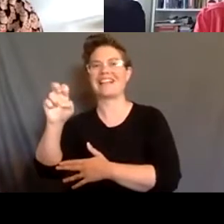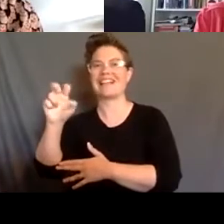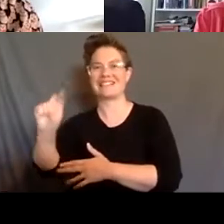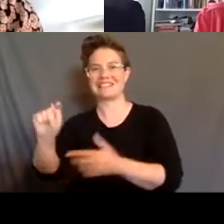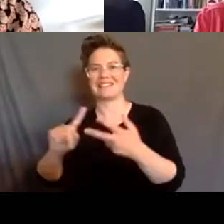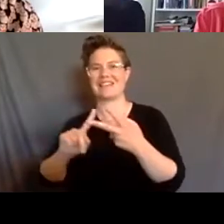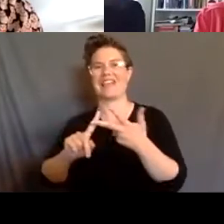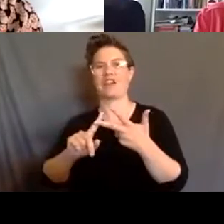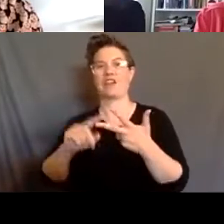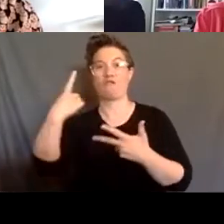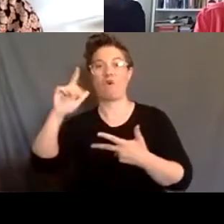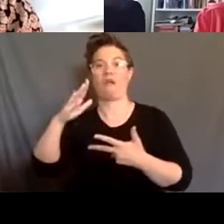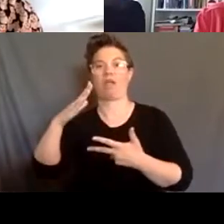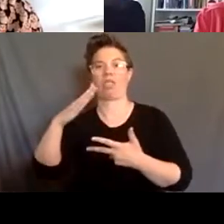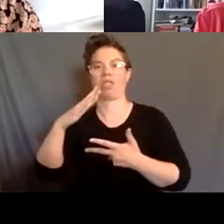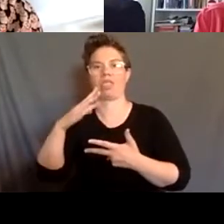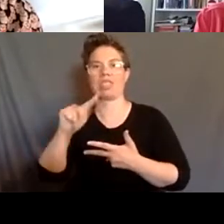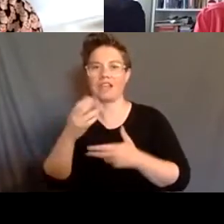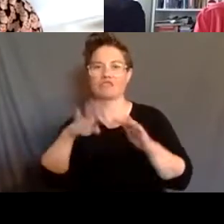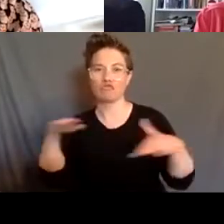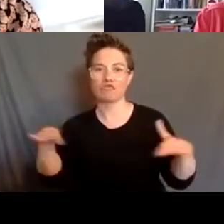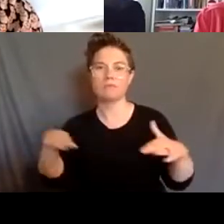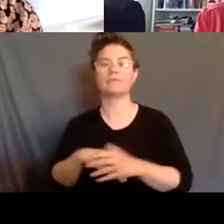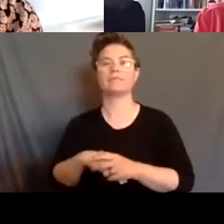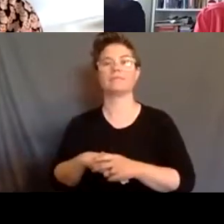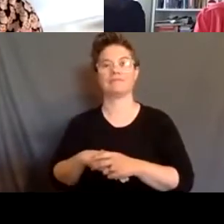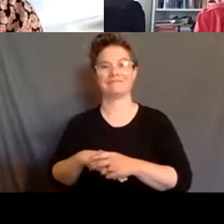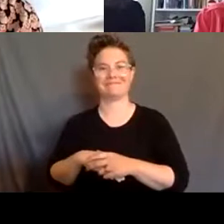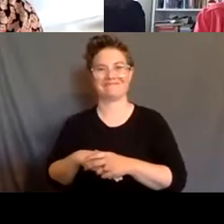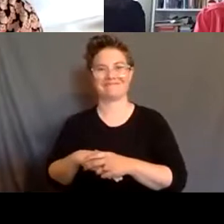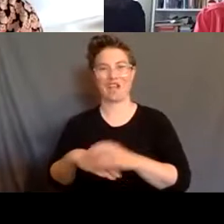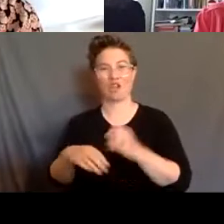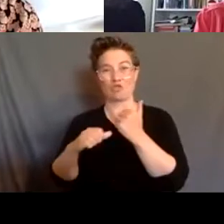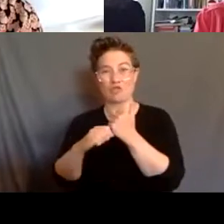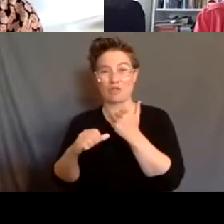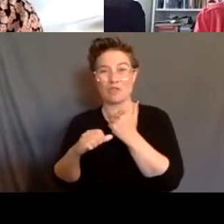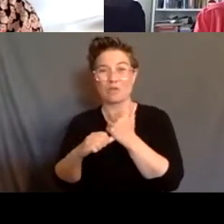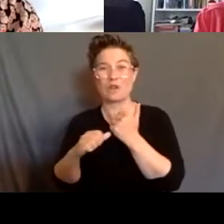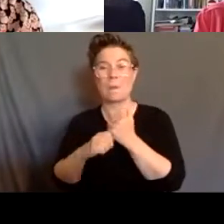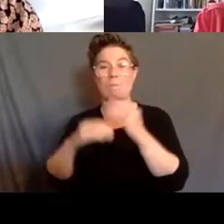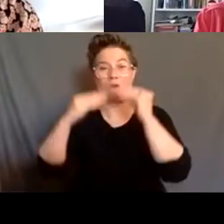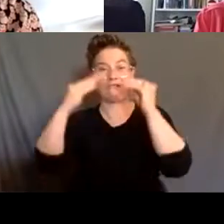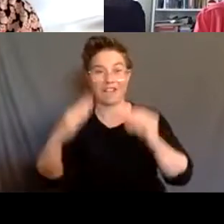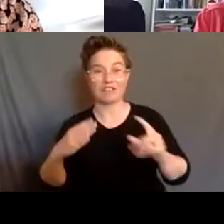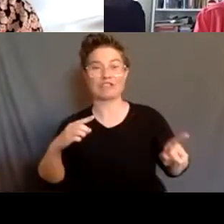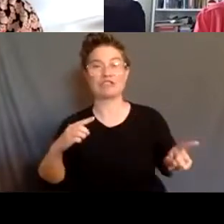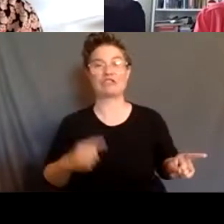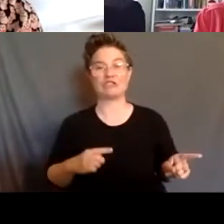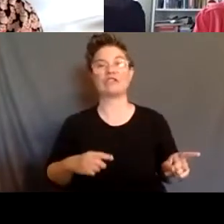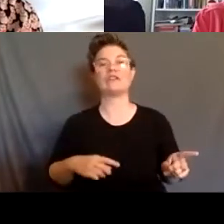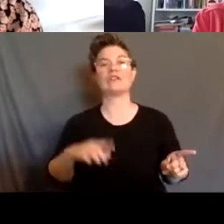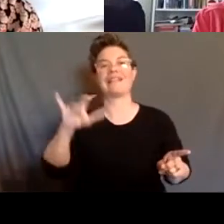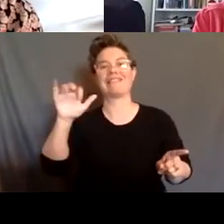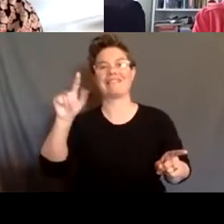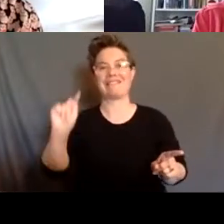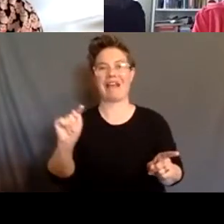Van Loesch is an assistant professor of criminology, law, and justice at the University of